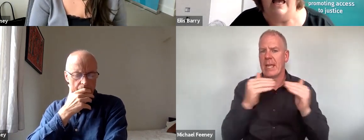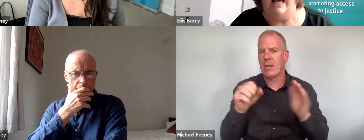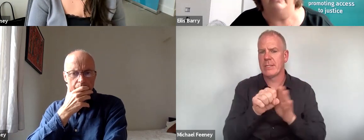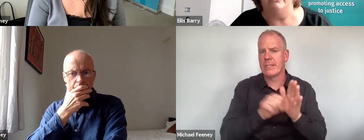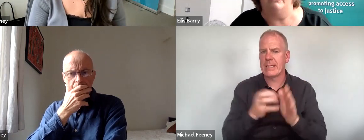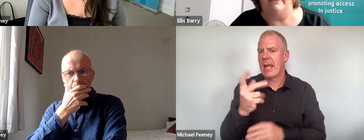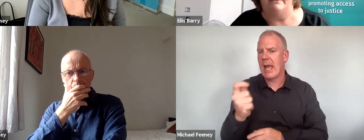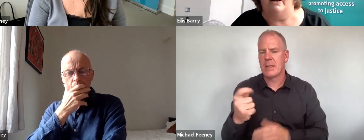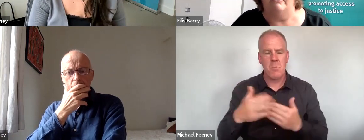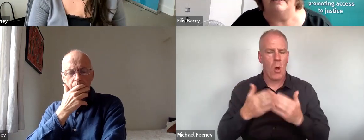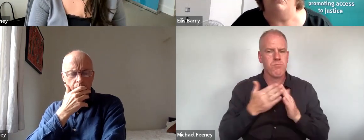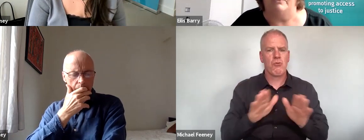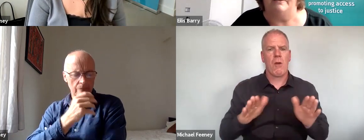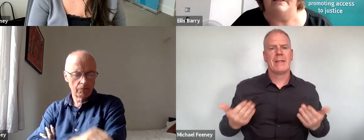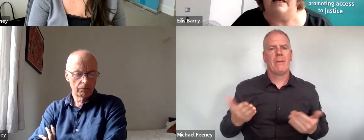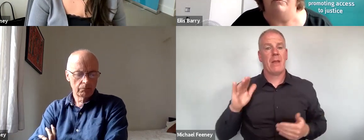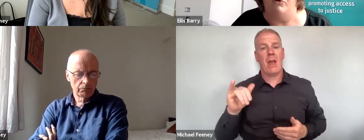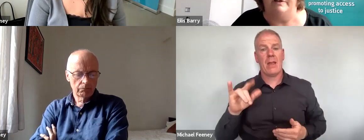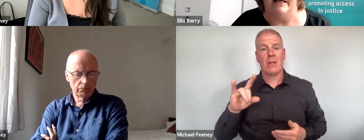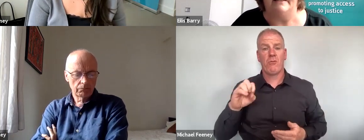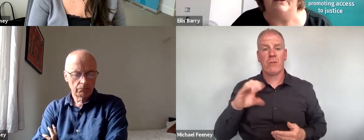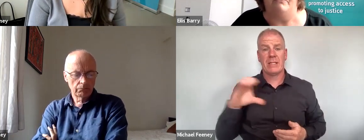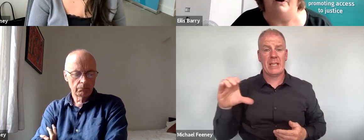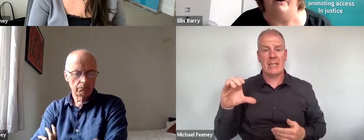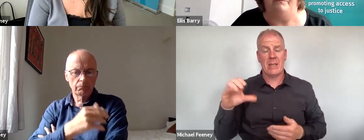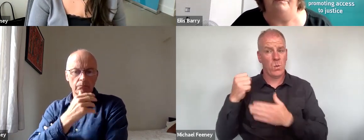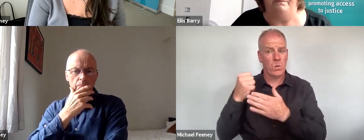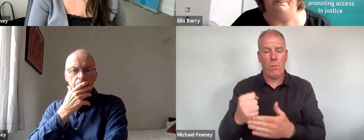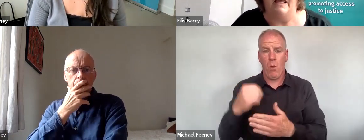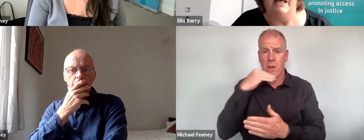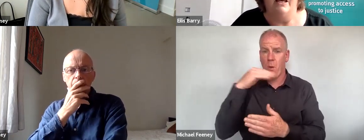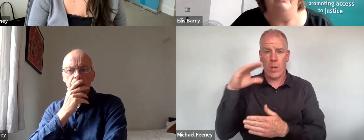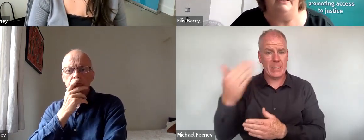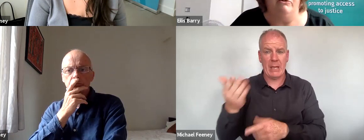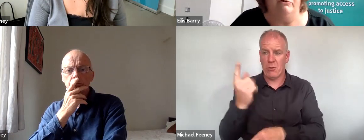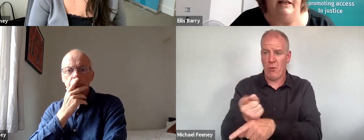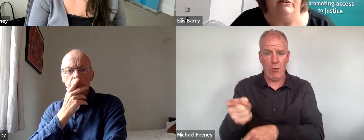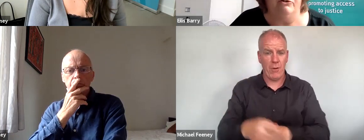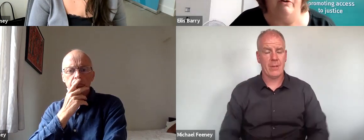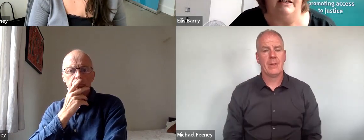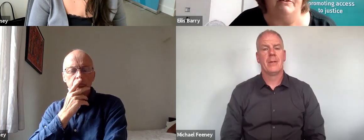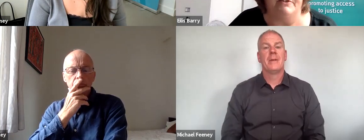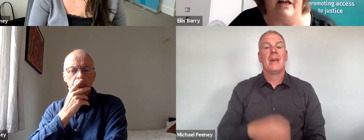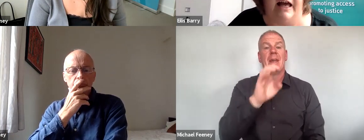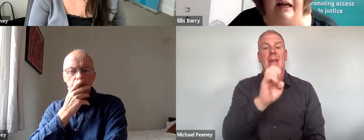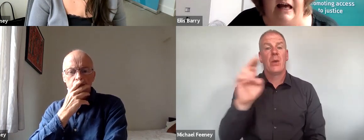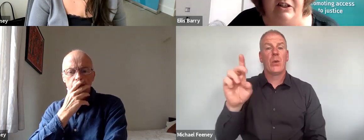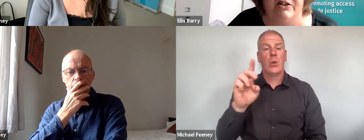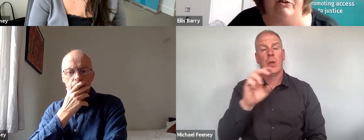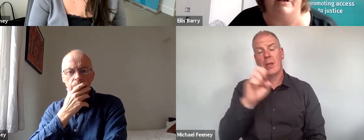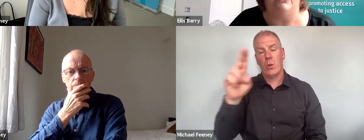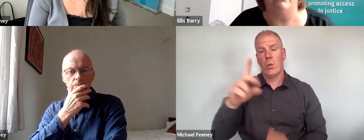Act. And it is great that I have supported this important case so far. The EU directives,